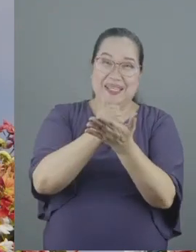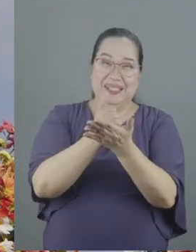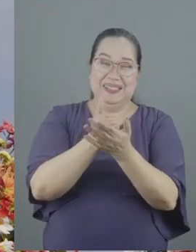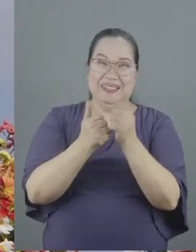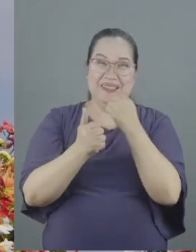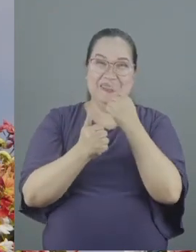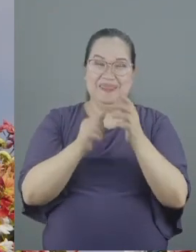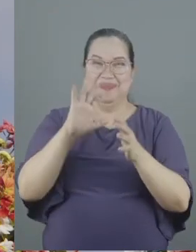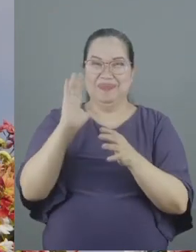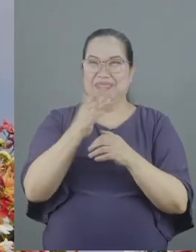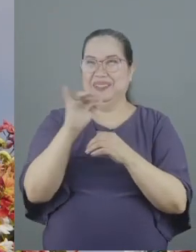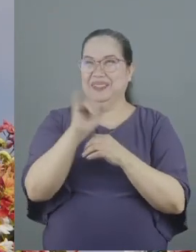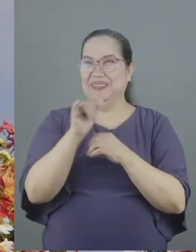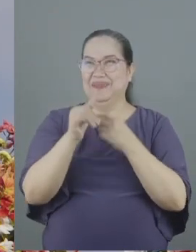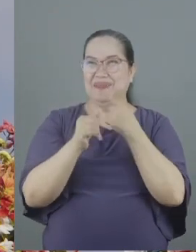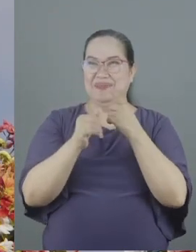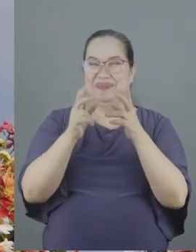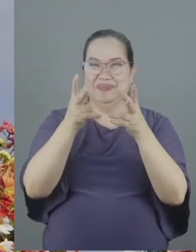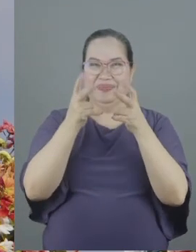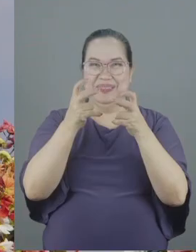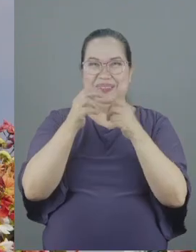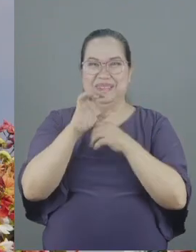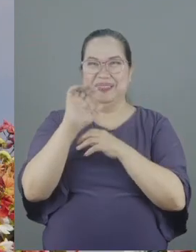okay that's it you're not listening